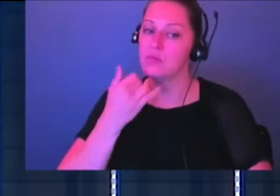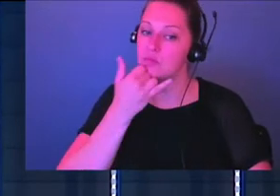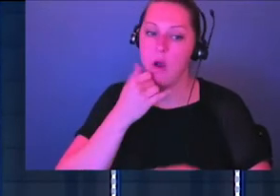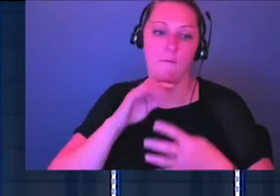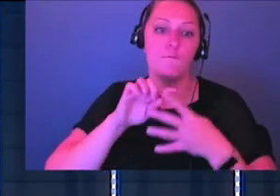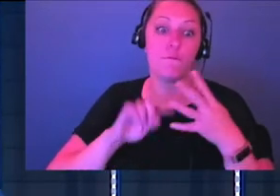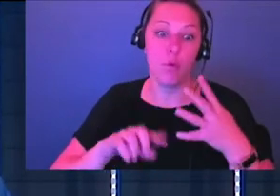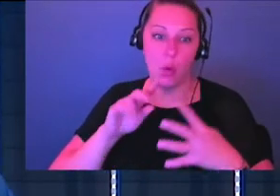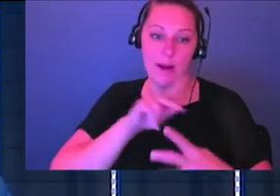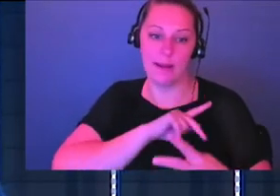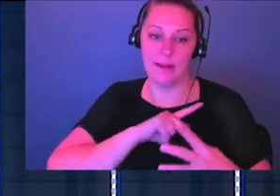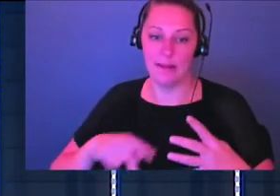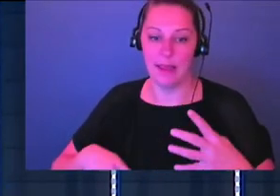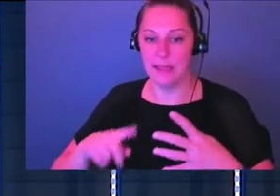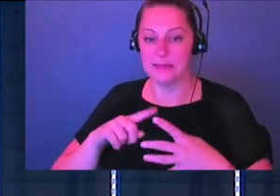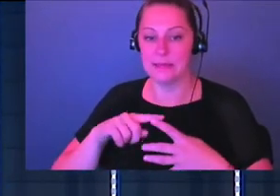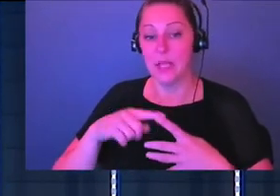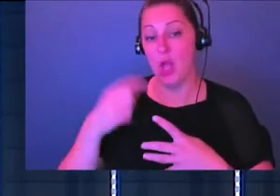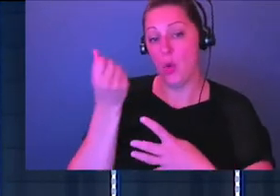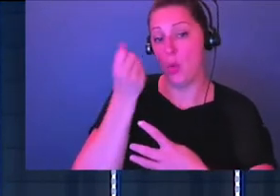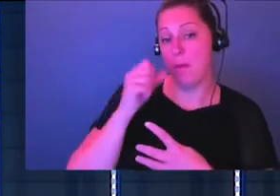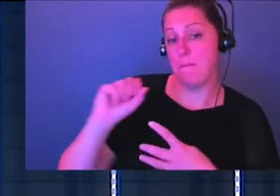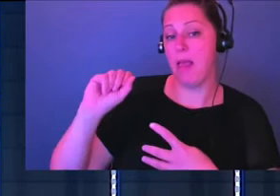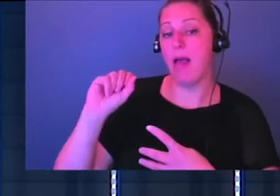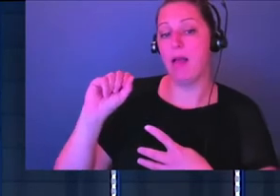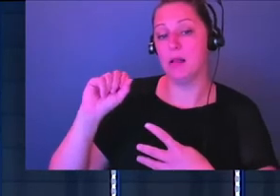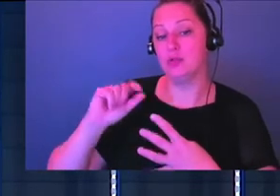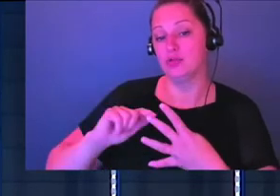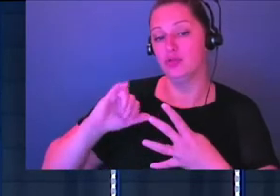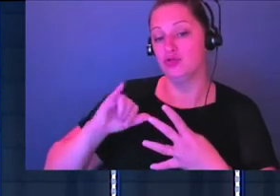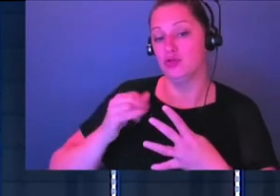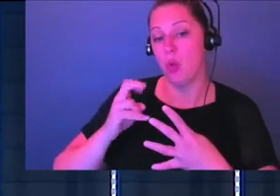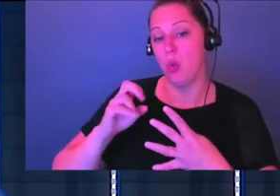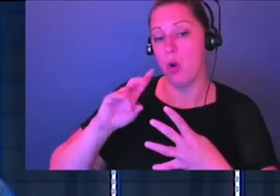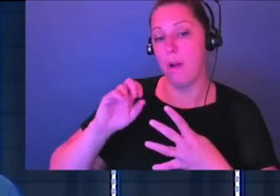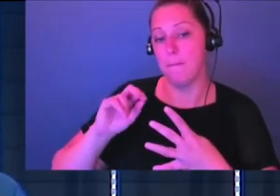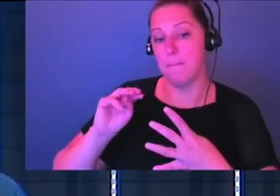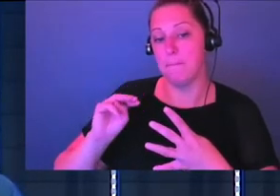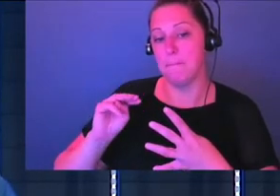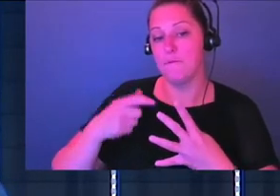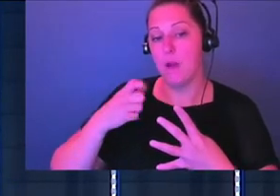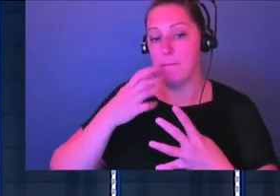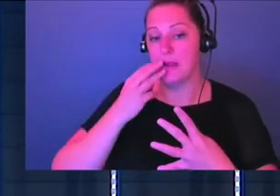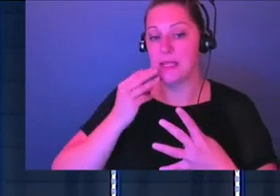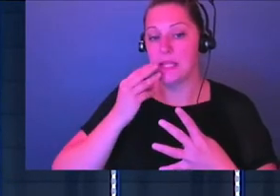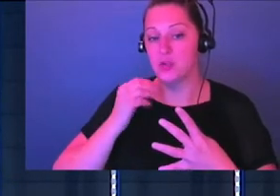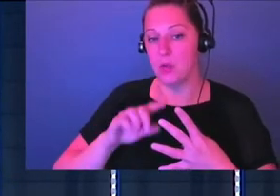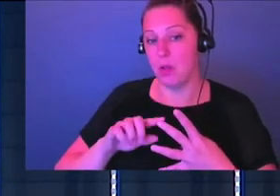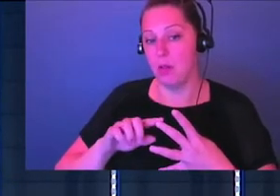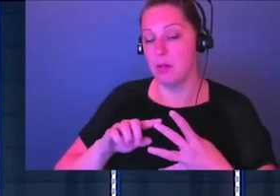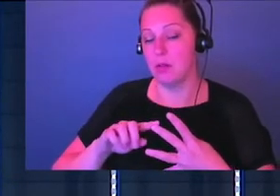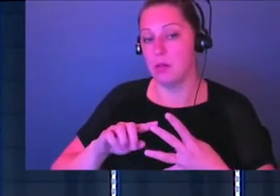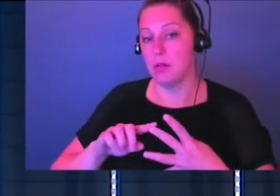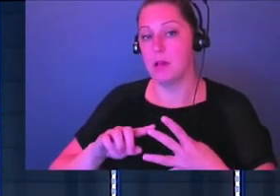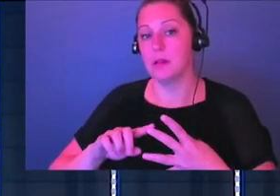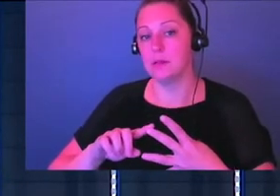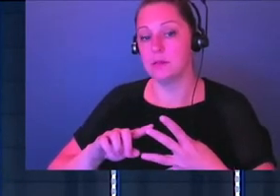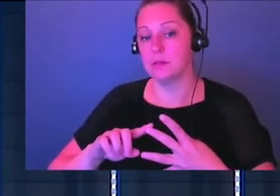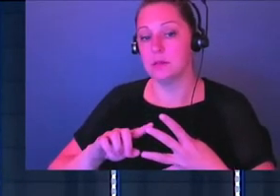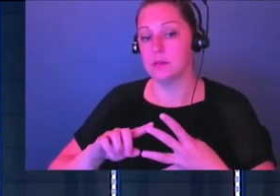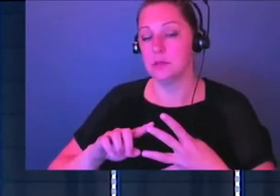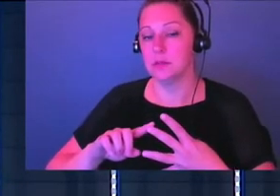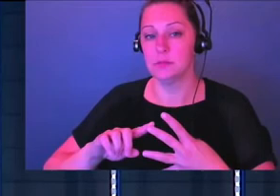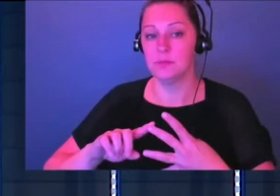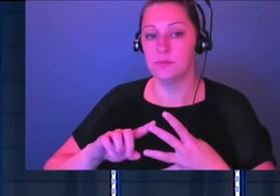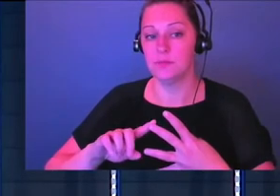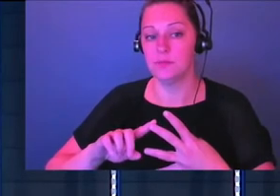rebels against a king named Jehoram of Israel, okay? King Jehoram of Israel is kind of Israel's